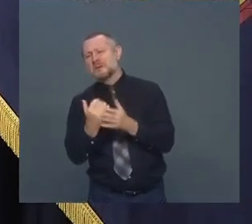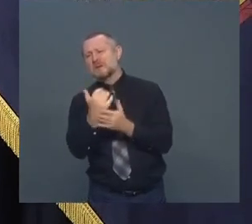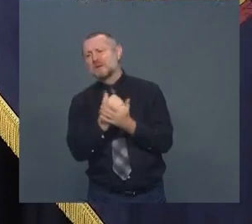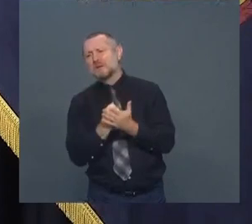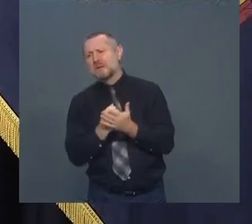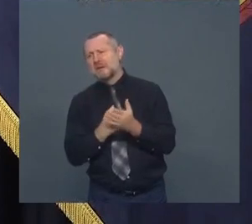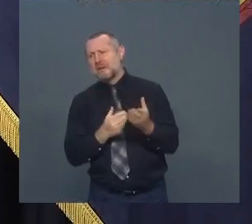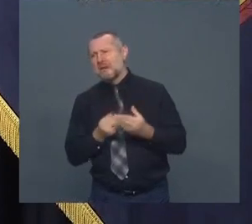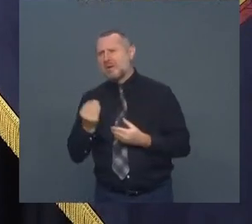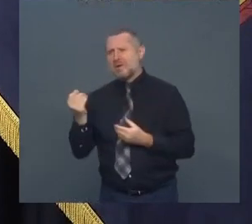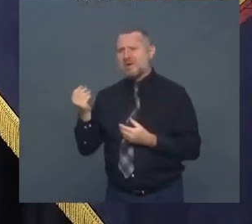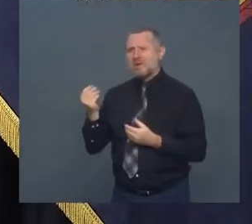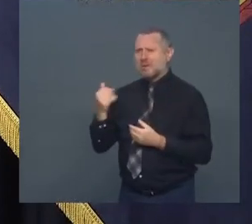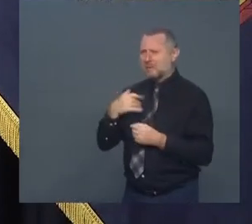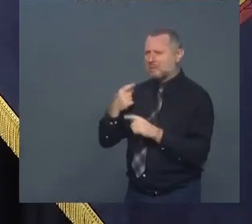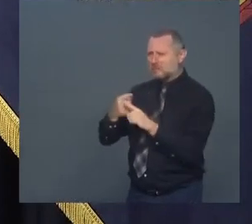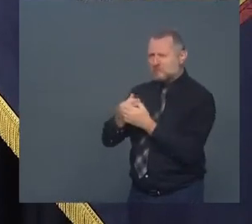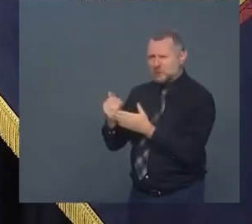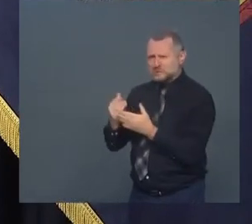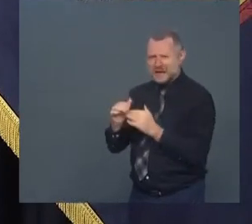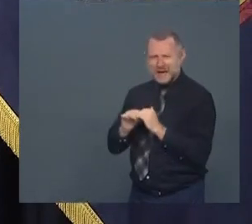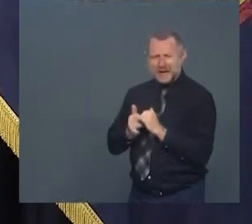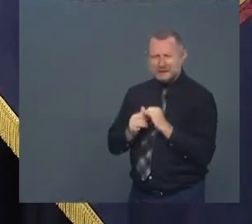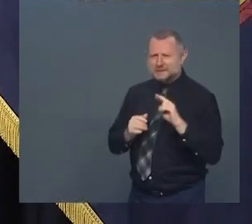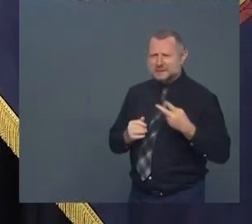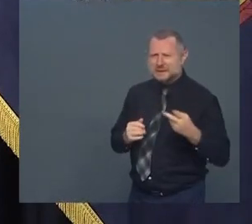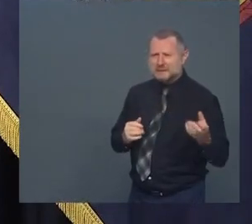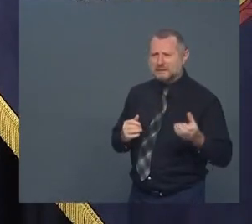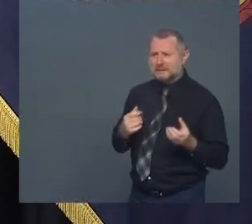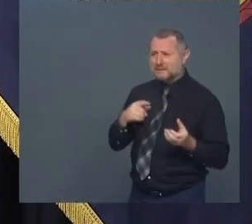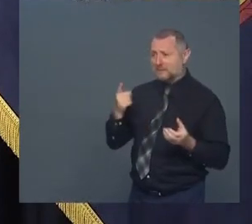How are we going to pay the current mortgage and the second mortgage?